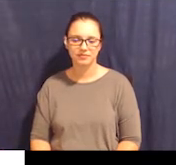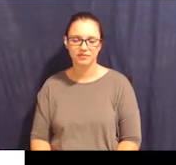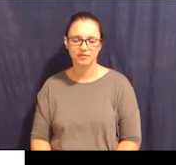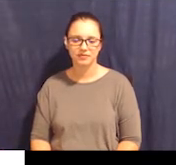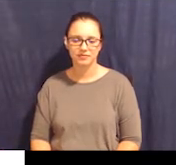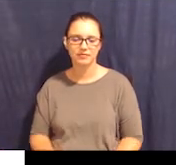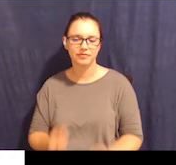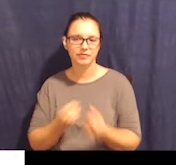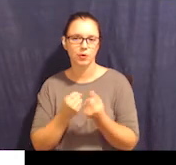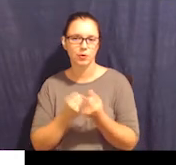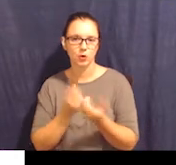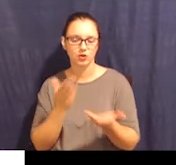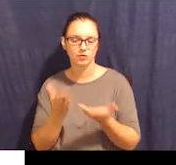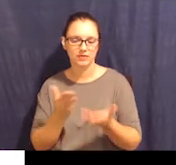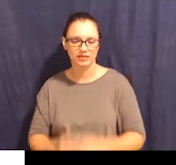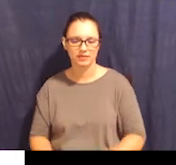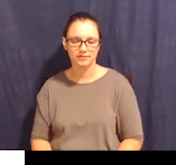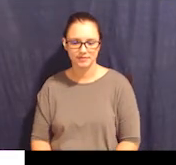Get married.